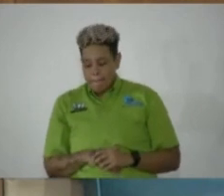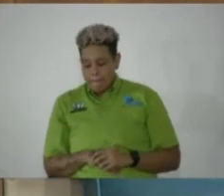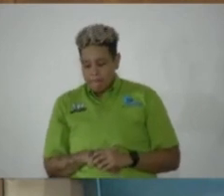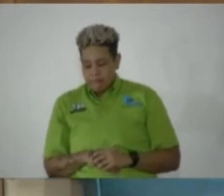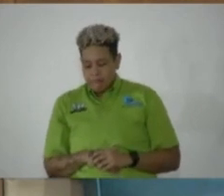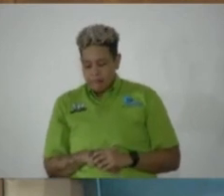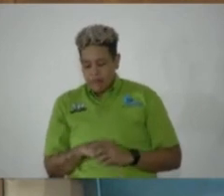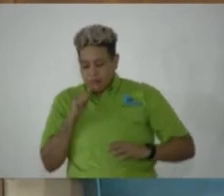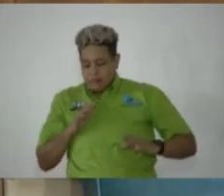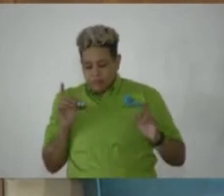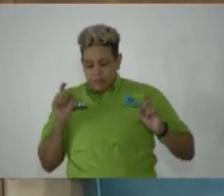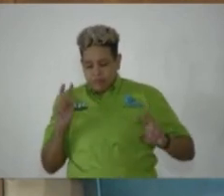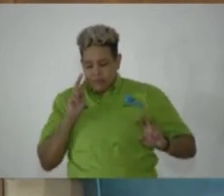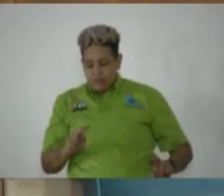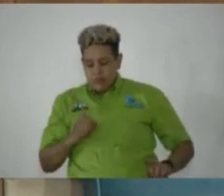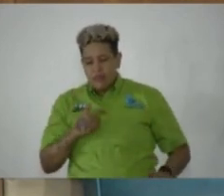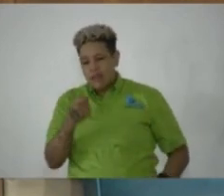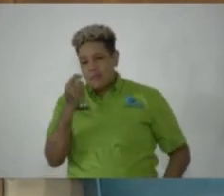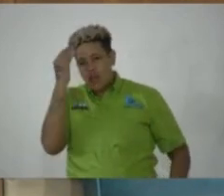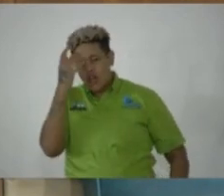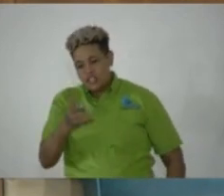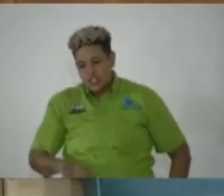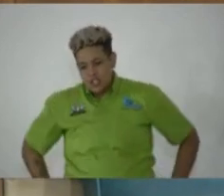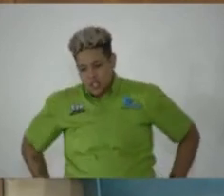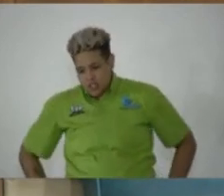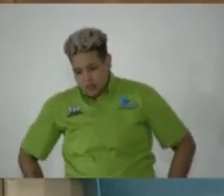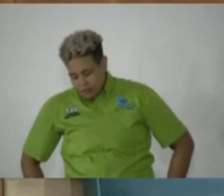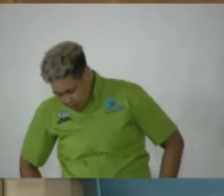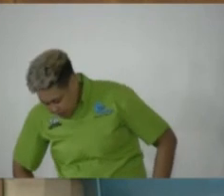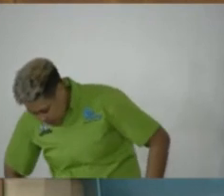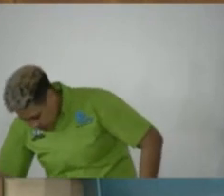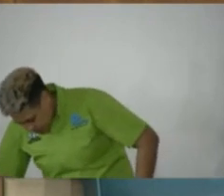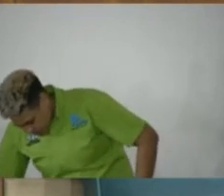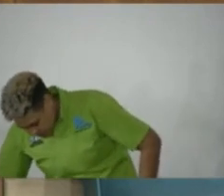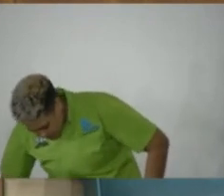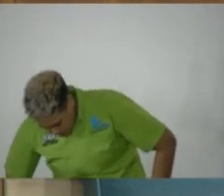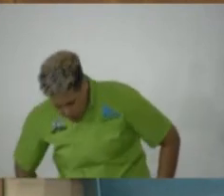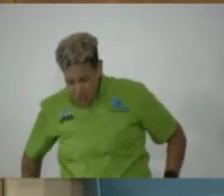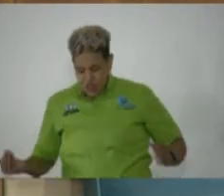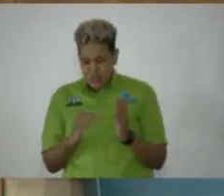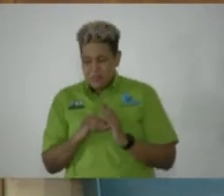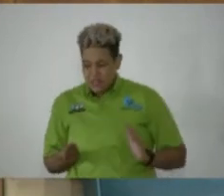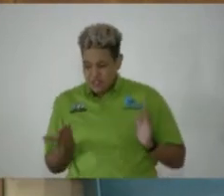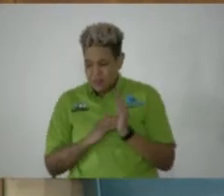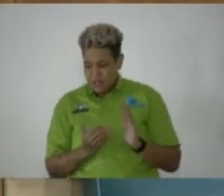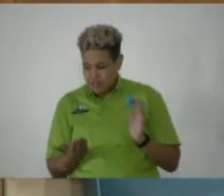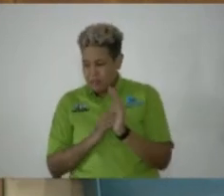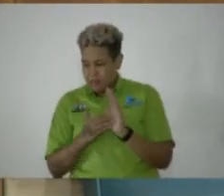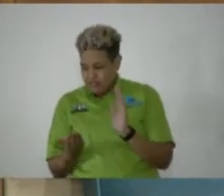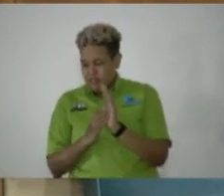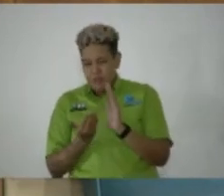Madam Speaker, I have a little concern, and I have been repeating it over and over again.